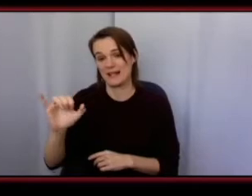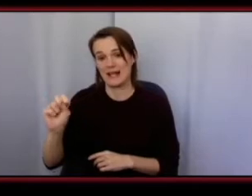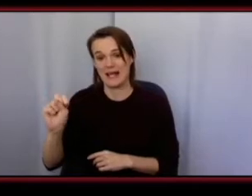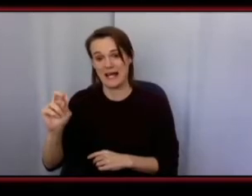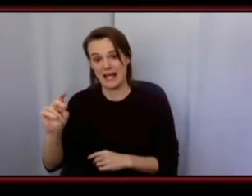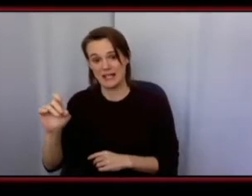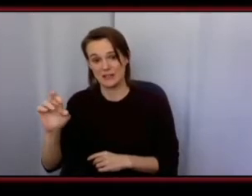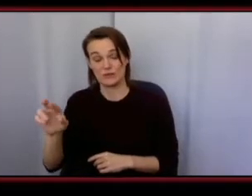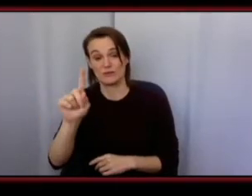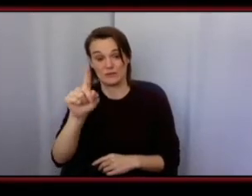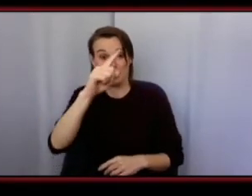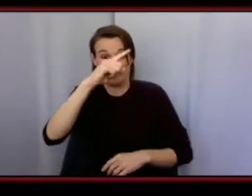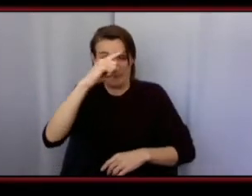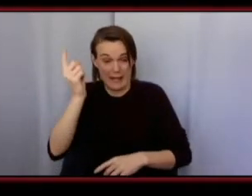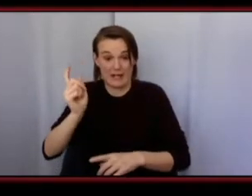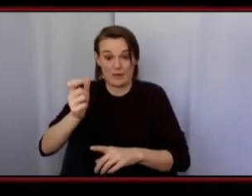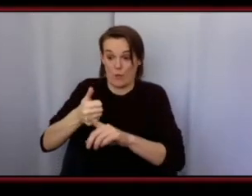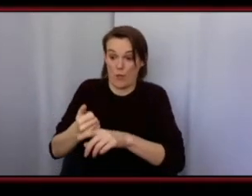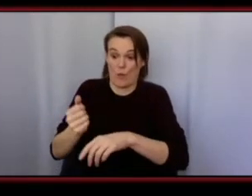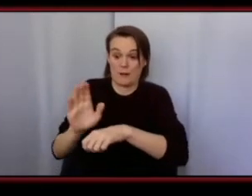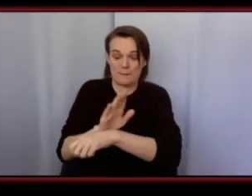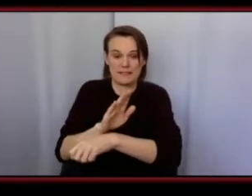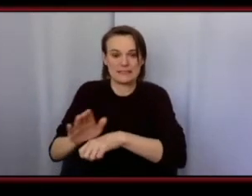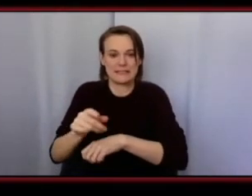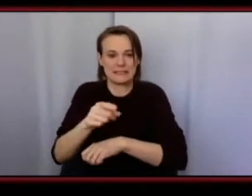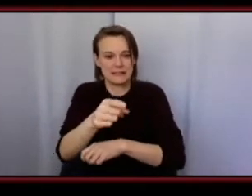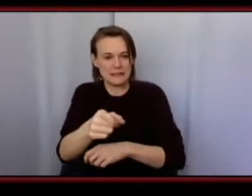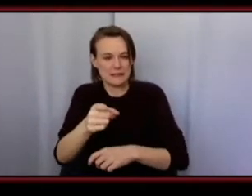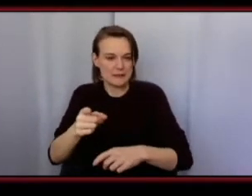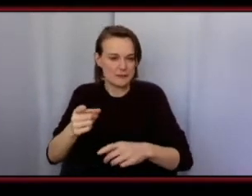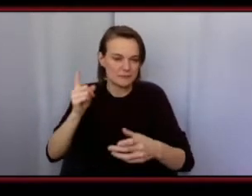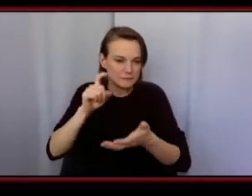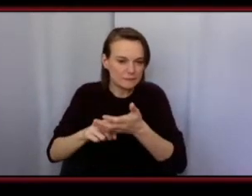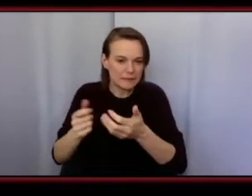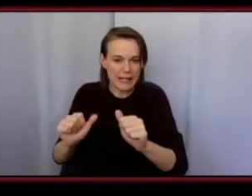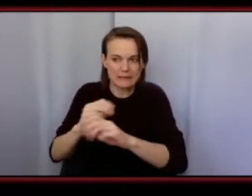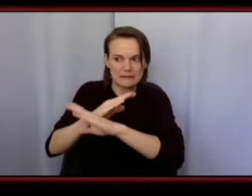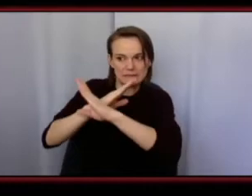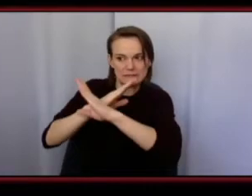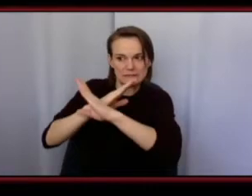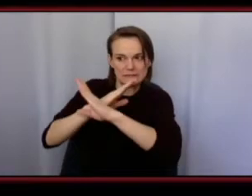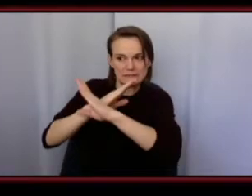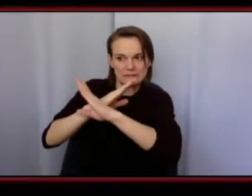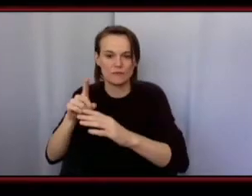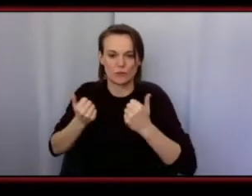entrepreneur what challenges have you had when trying to access loans or funding for your business